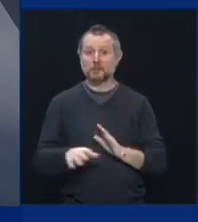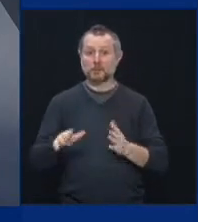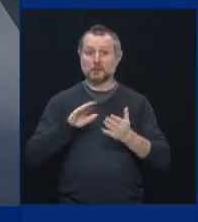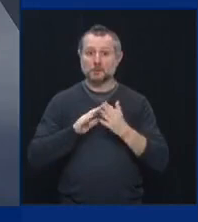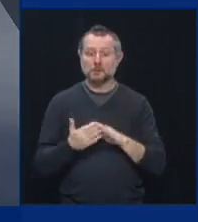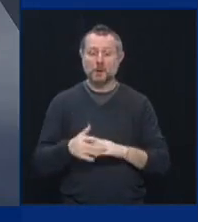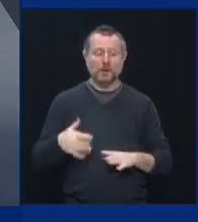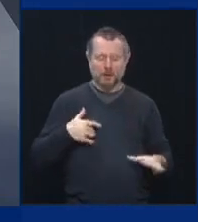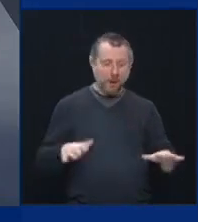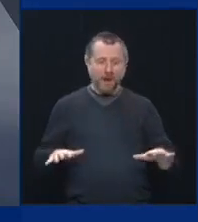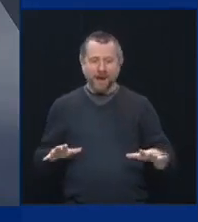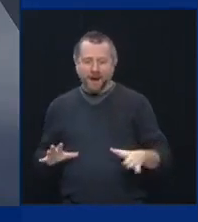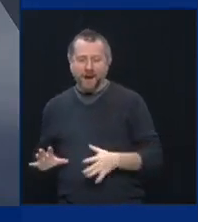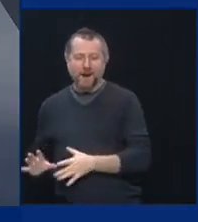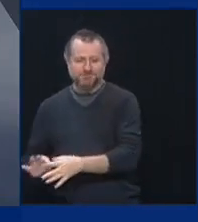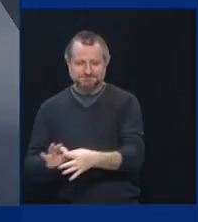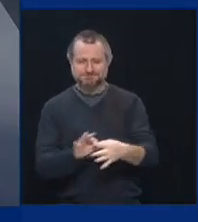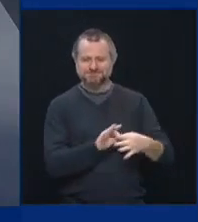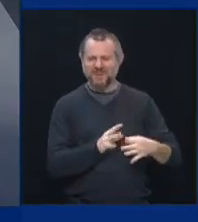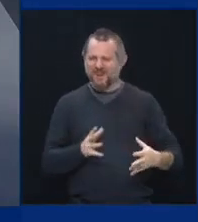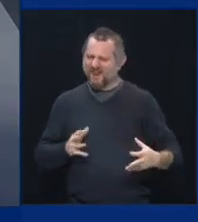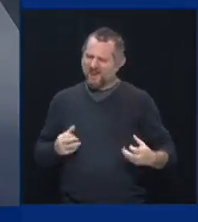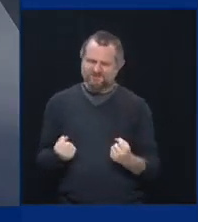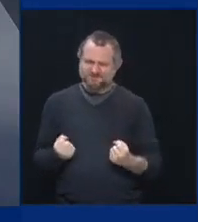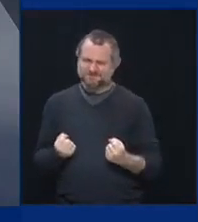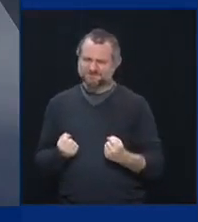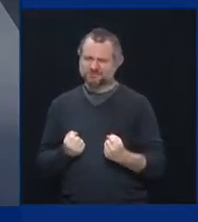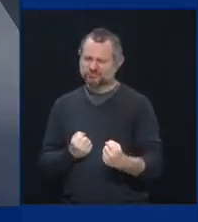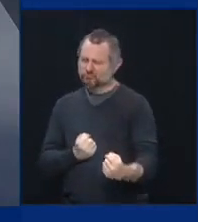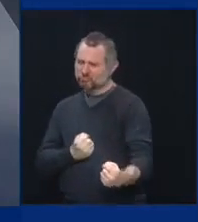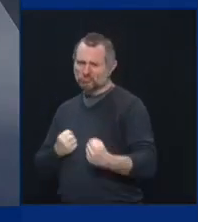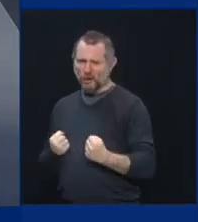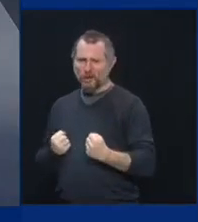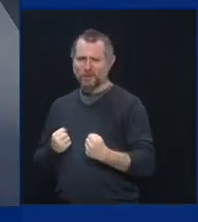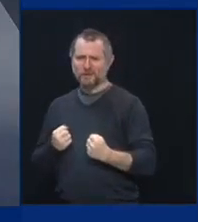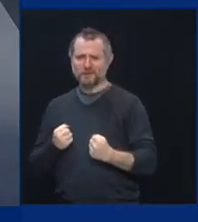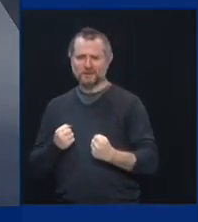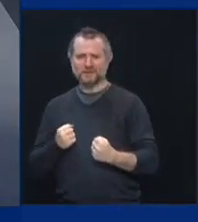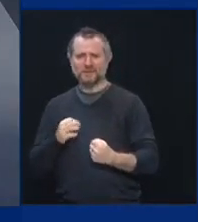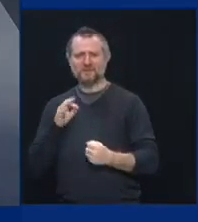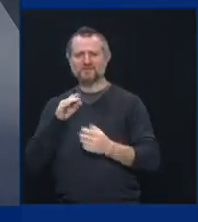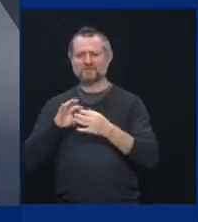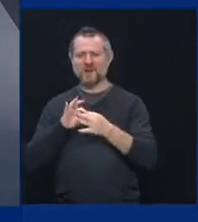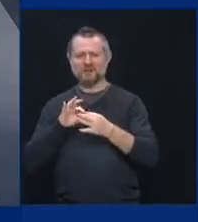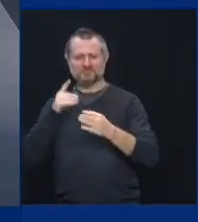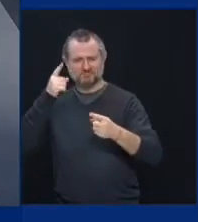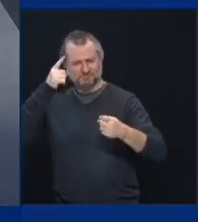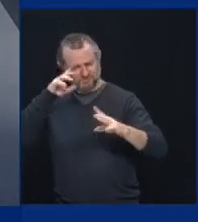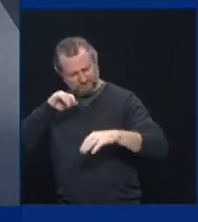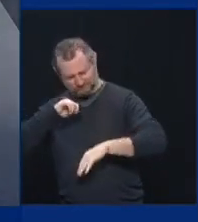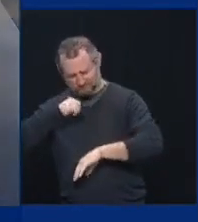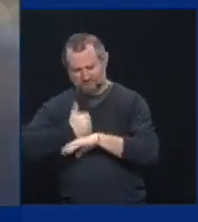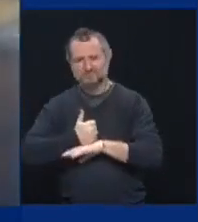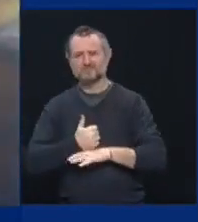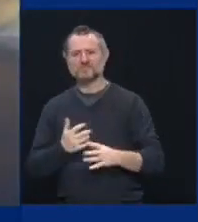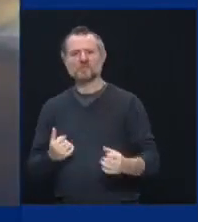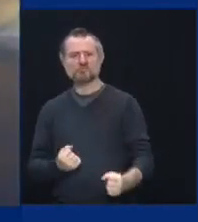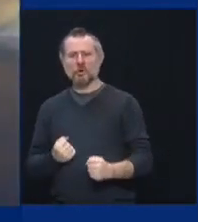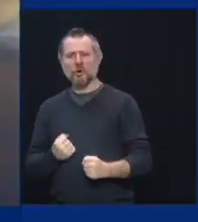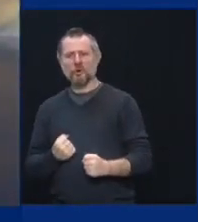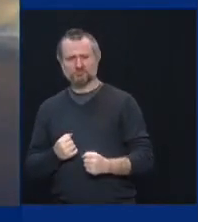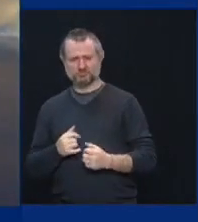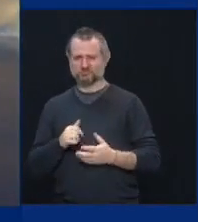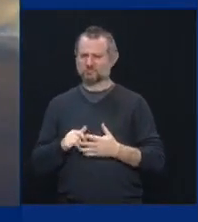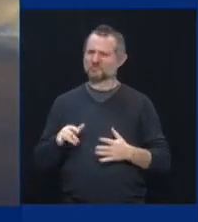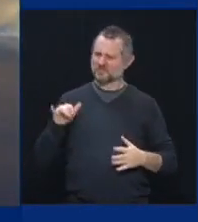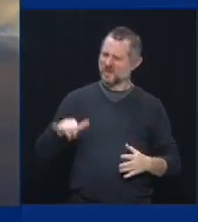stronger and our fabric of community stronger. And that's what it's all about at the end of the day. And